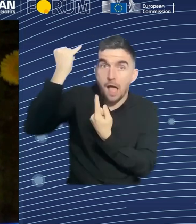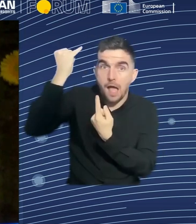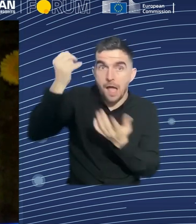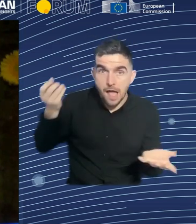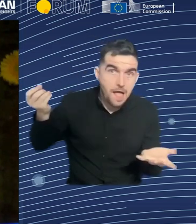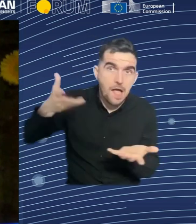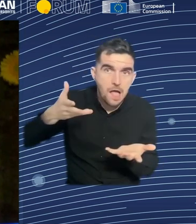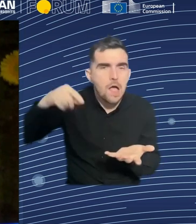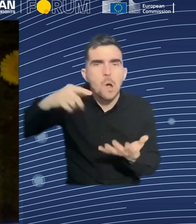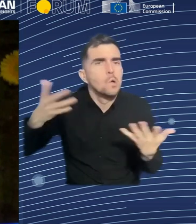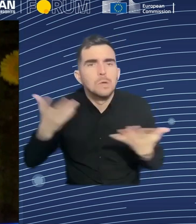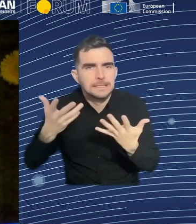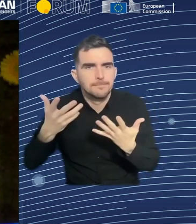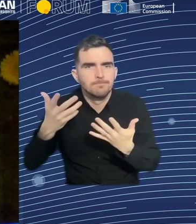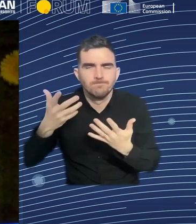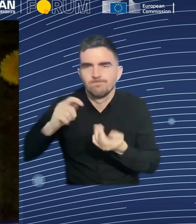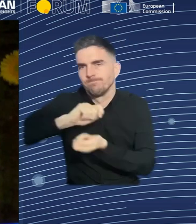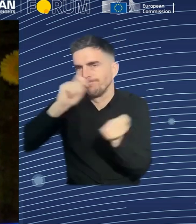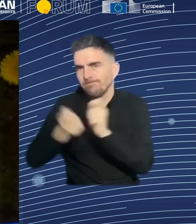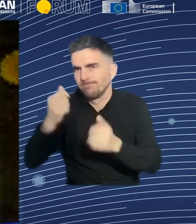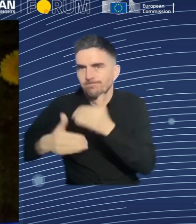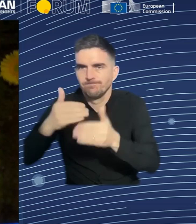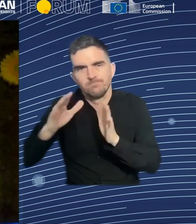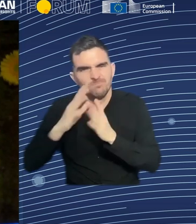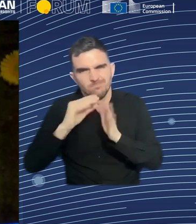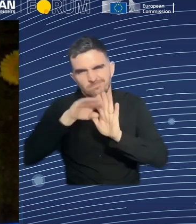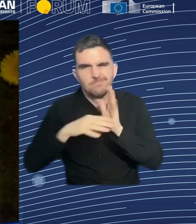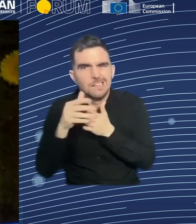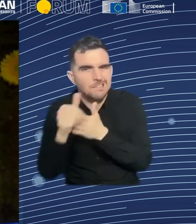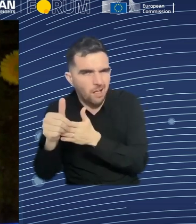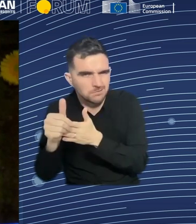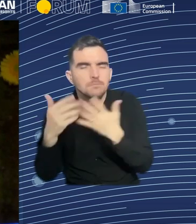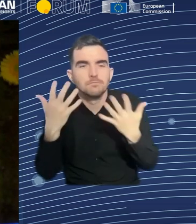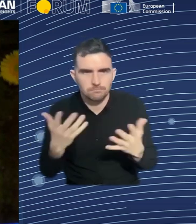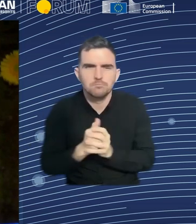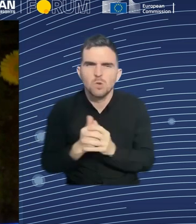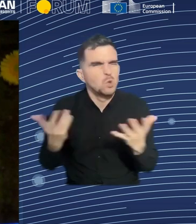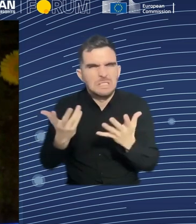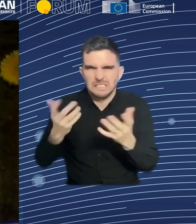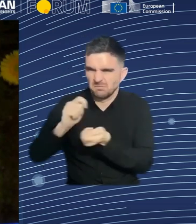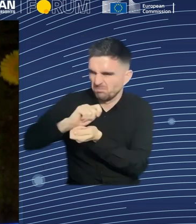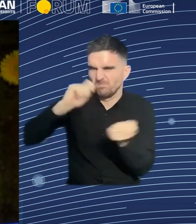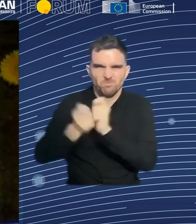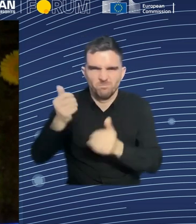guide? That's an employee who is especially